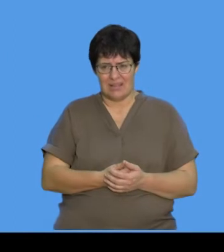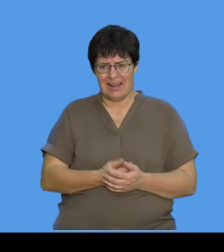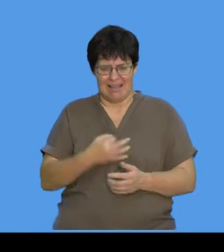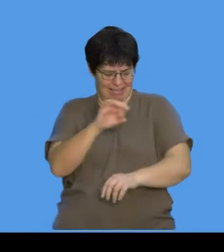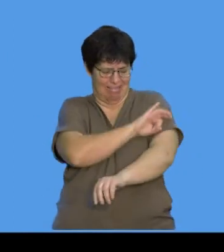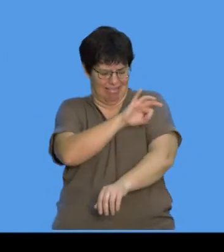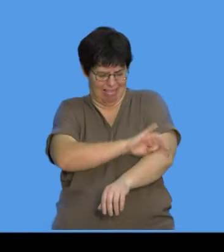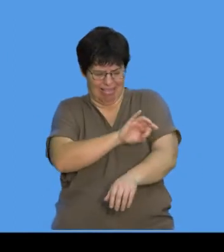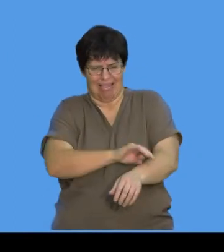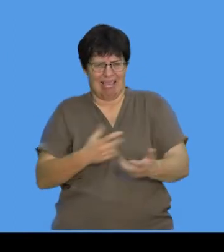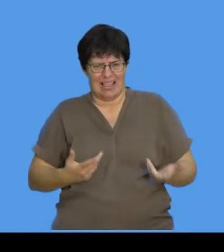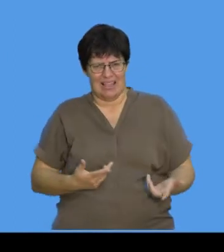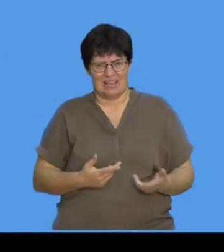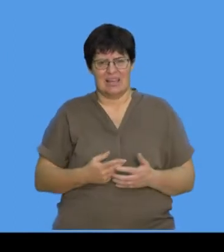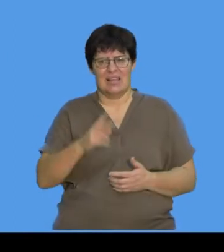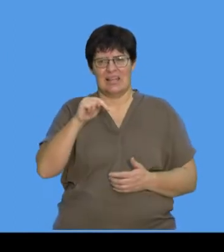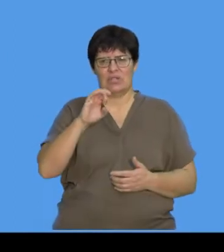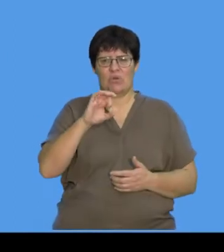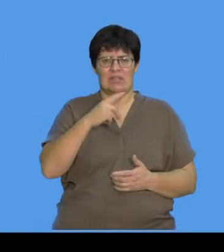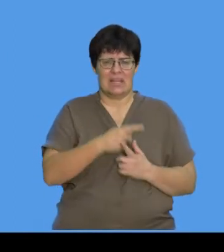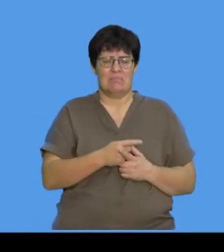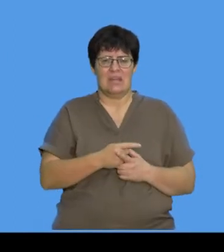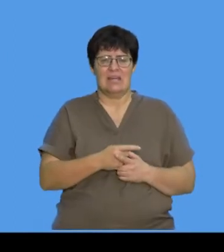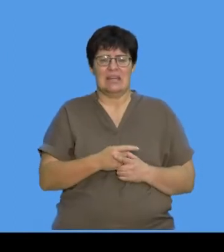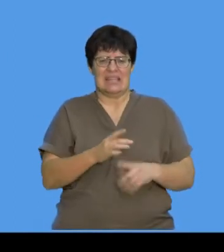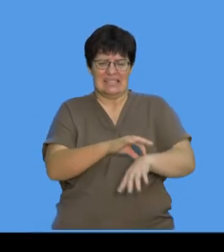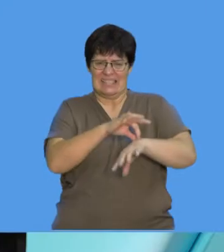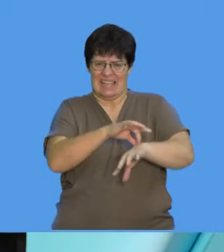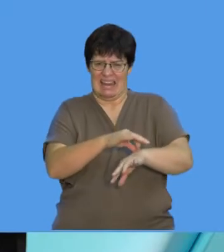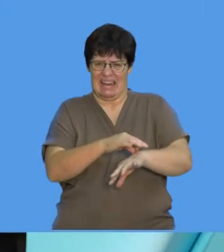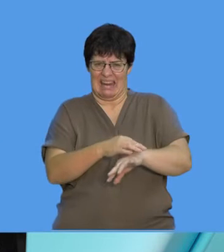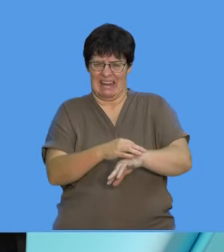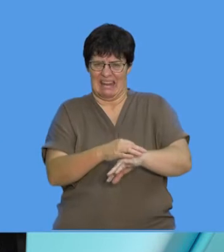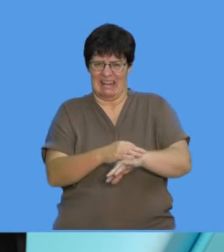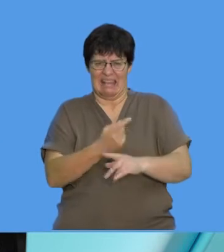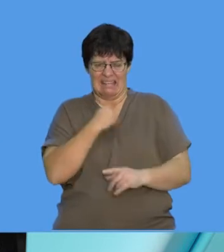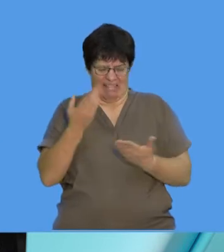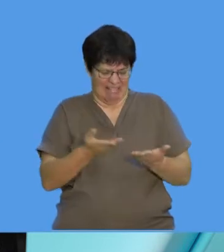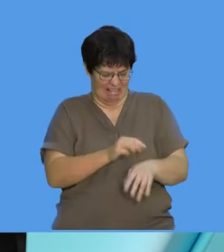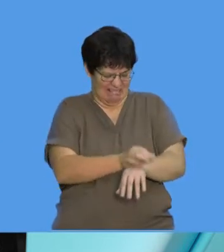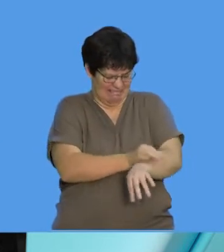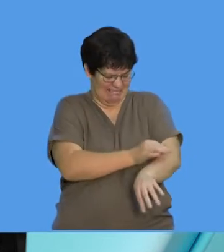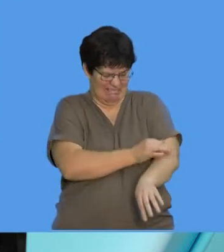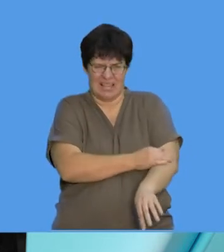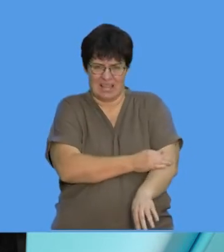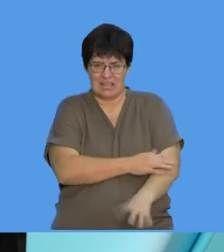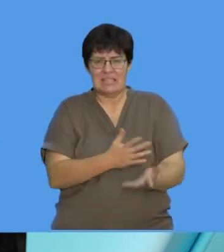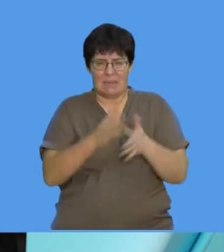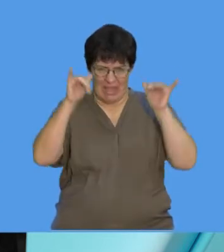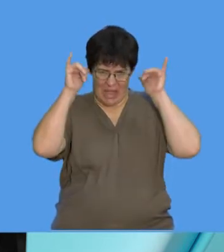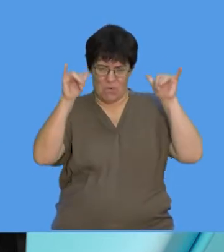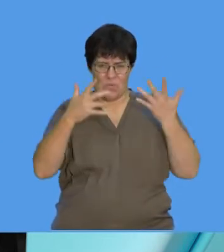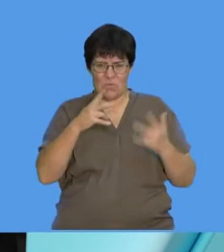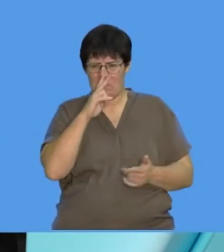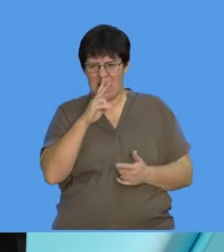horrible, like black, it's called necrotic, it's dead skin, right, that all these sores on your body. And the cows